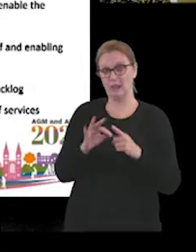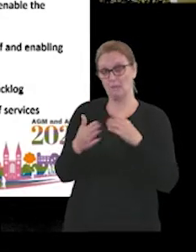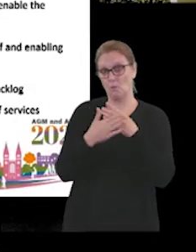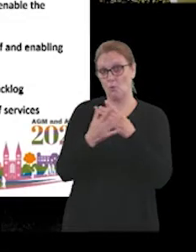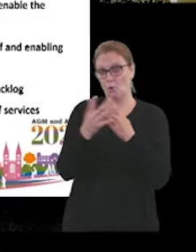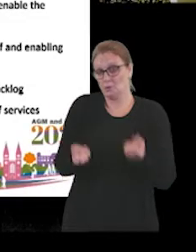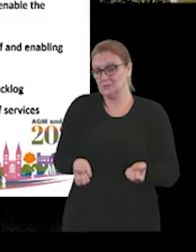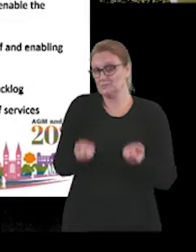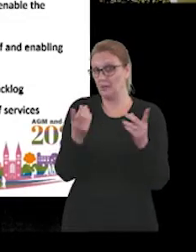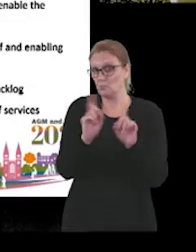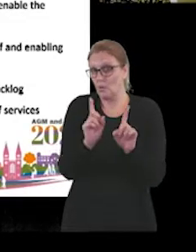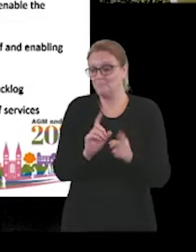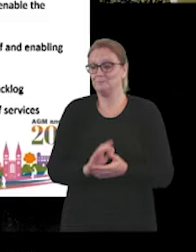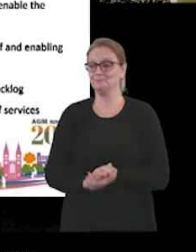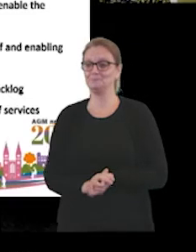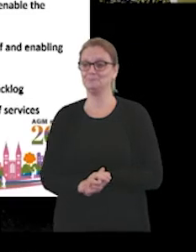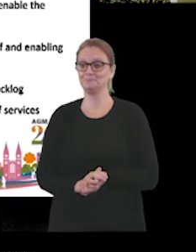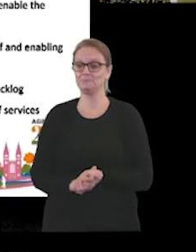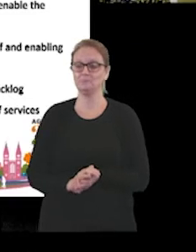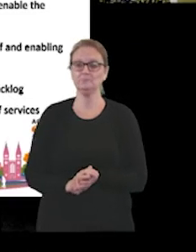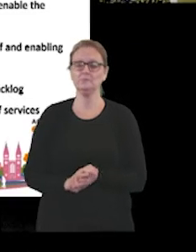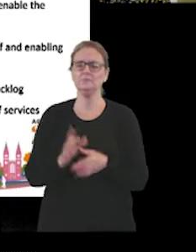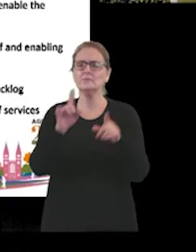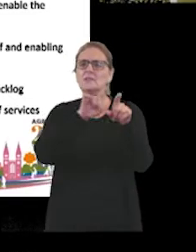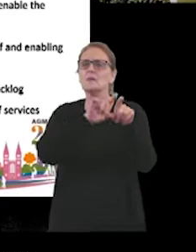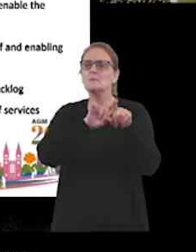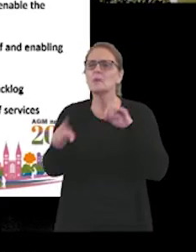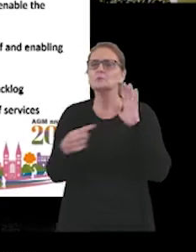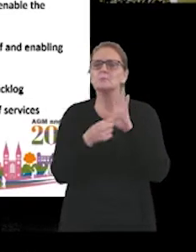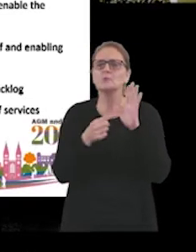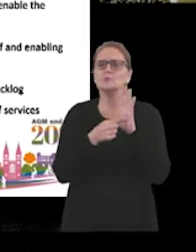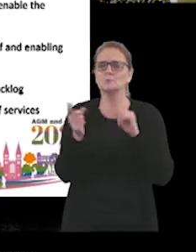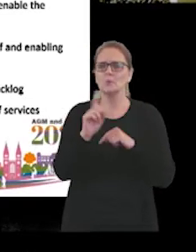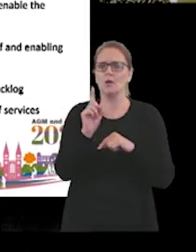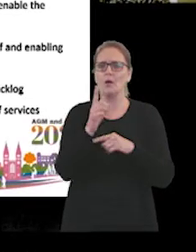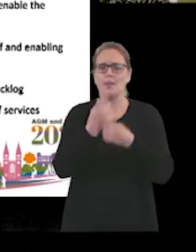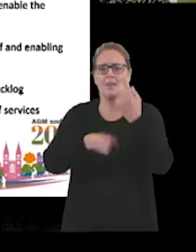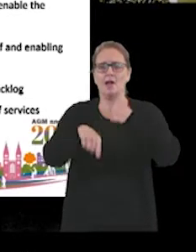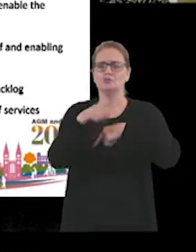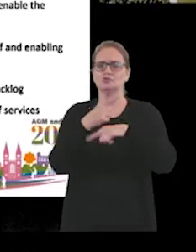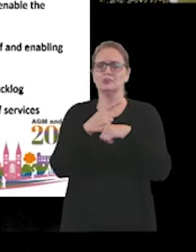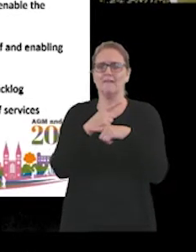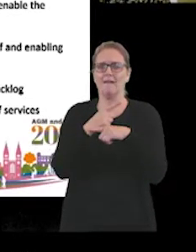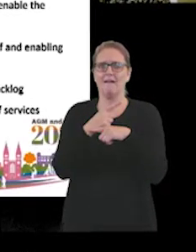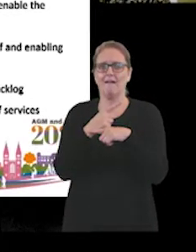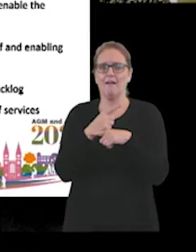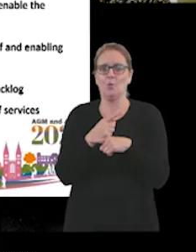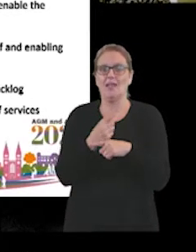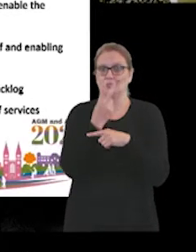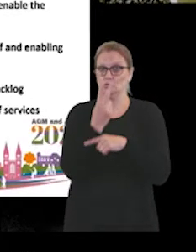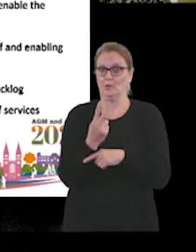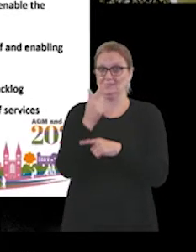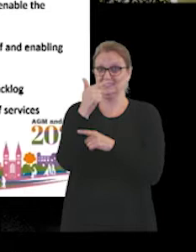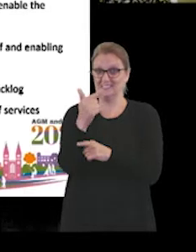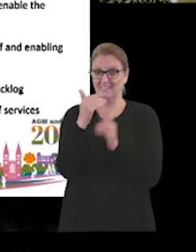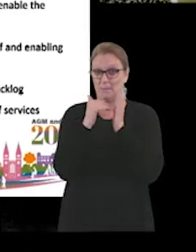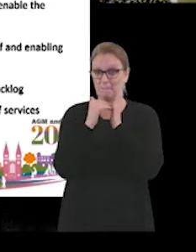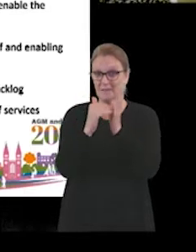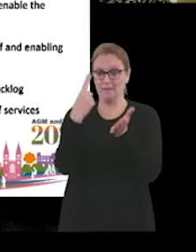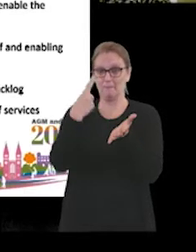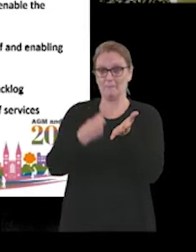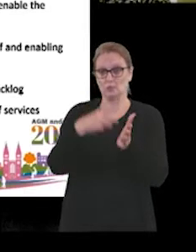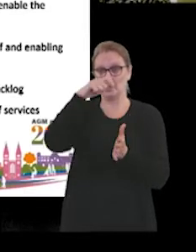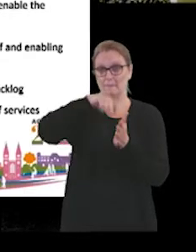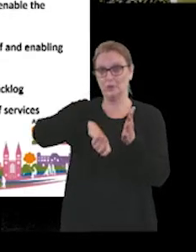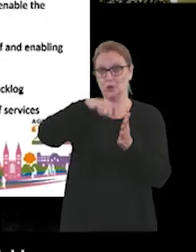we spent that money on. Most significantly last year, we spent £27 million on the purchase